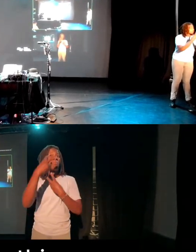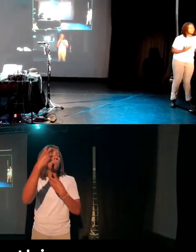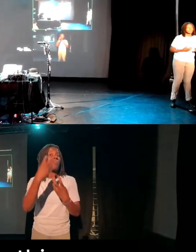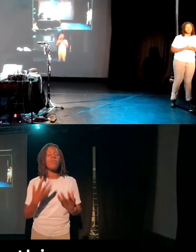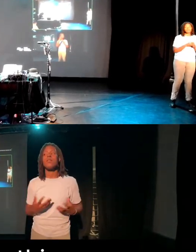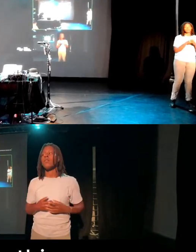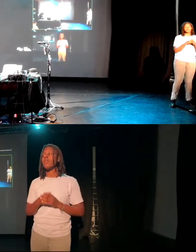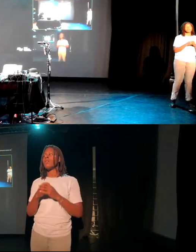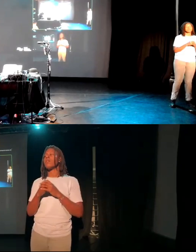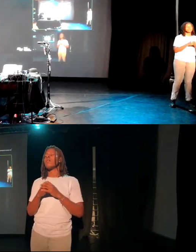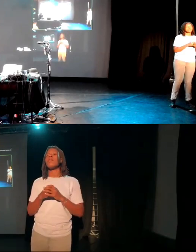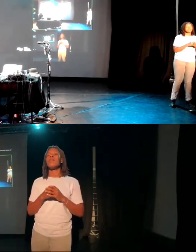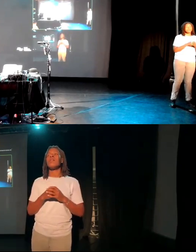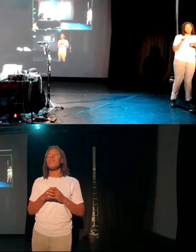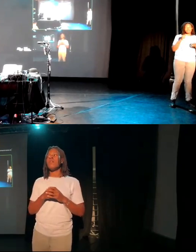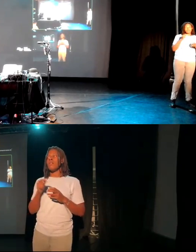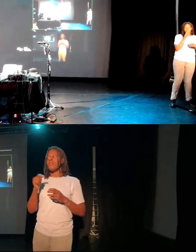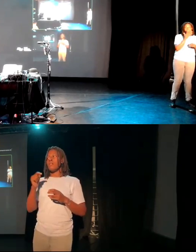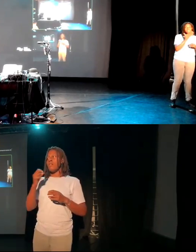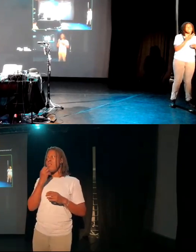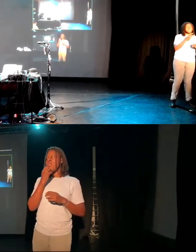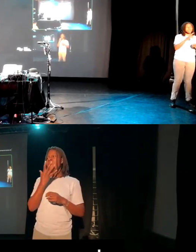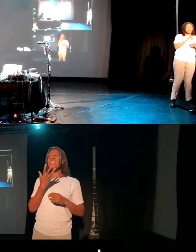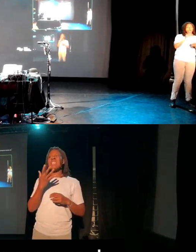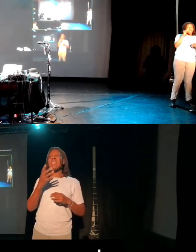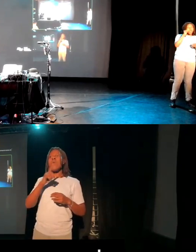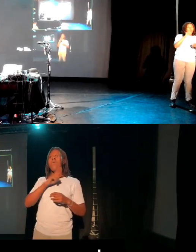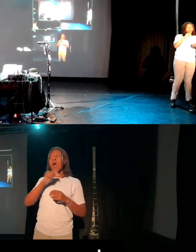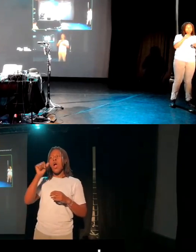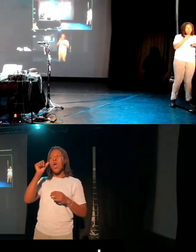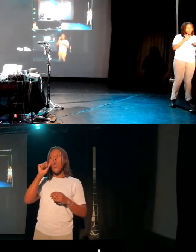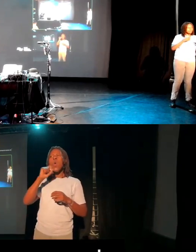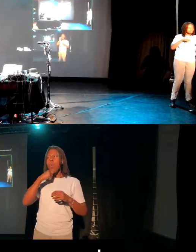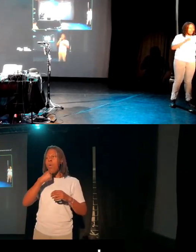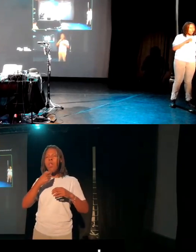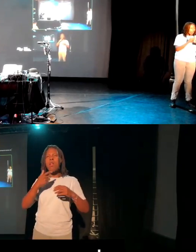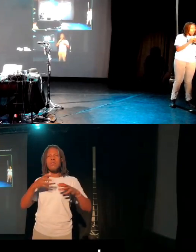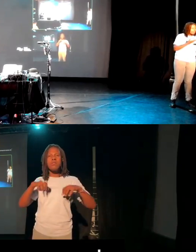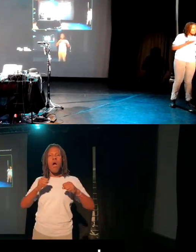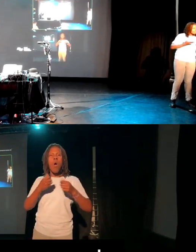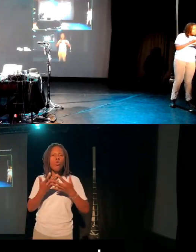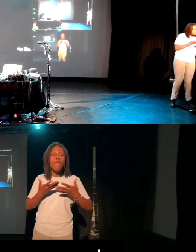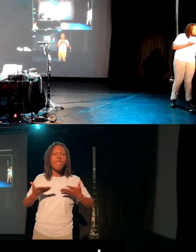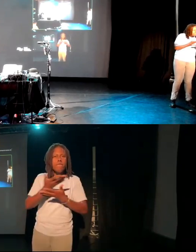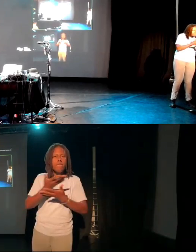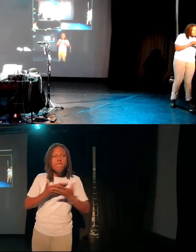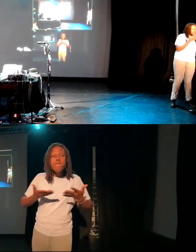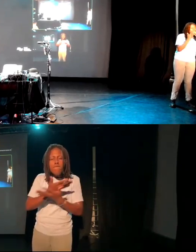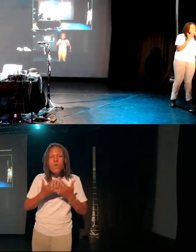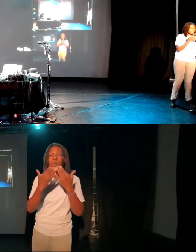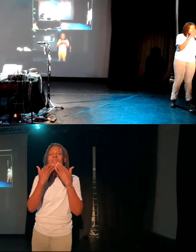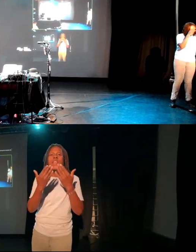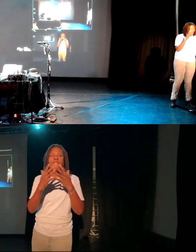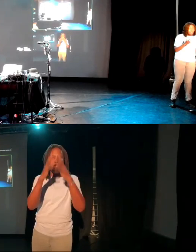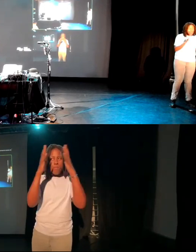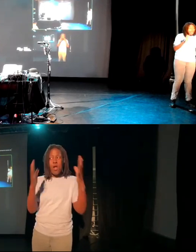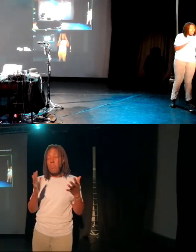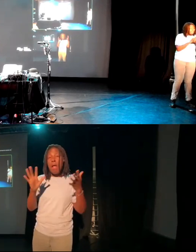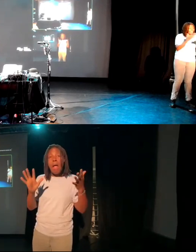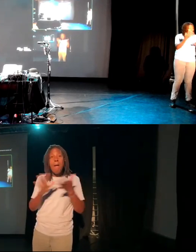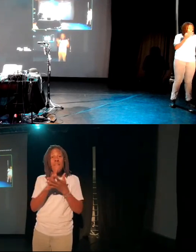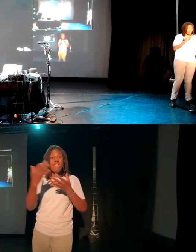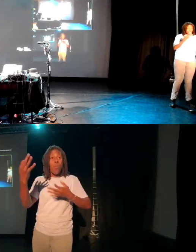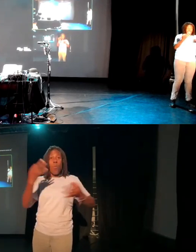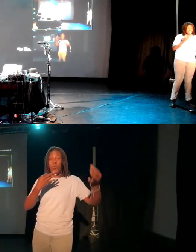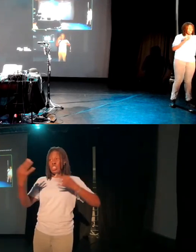lovely things about being in this room is I know this is going to be the start of lots of great conversations as well. So thank you very much indeed. I'm happy to take any questions from